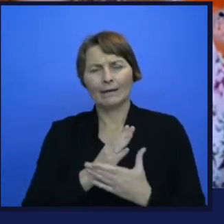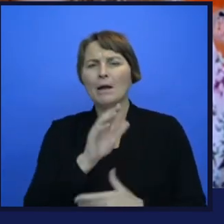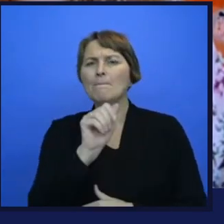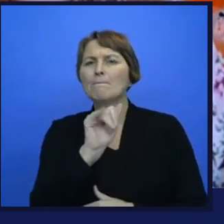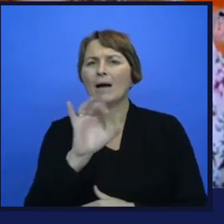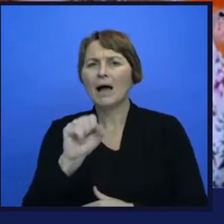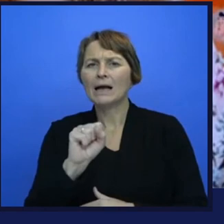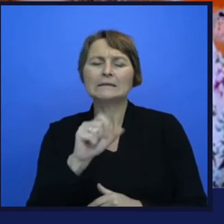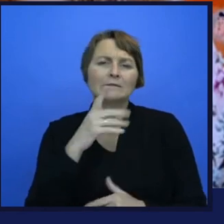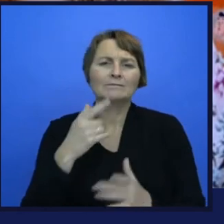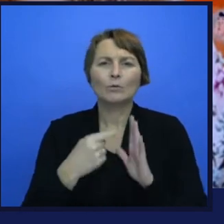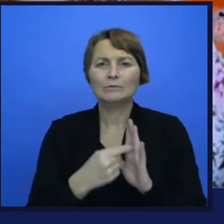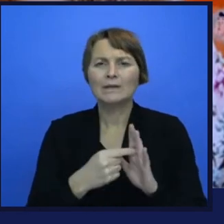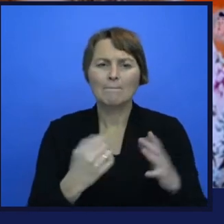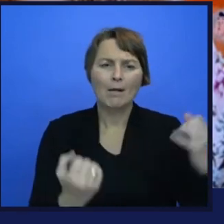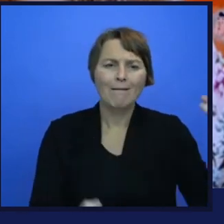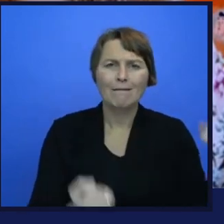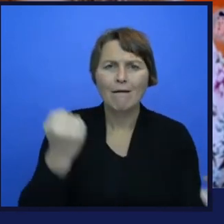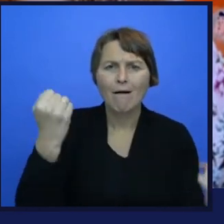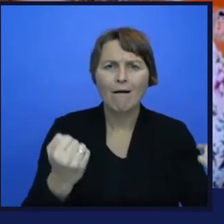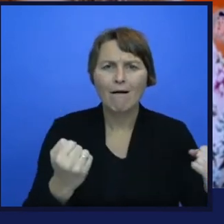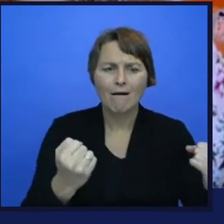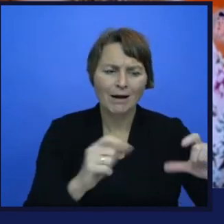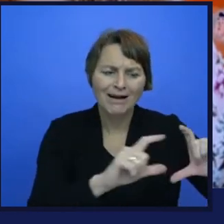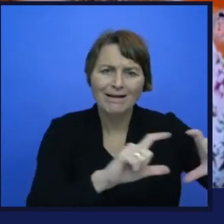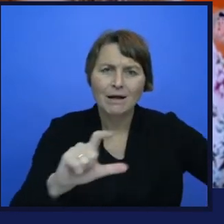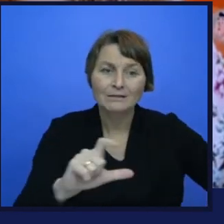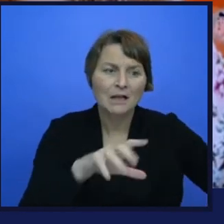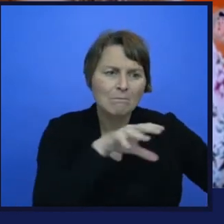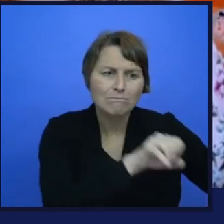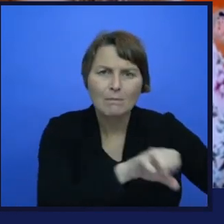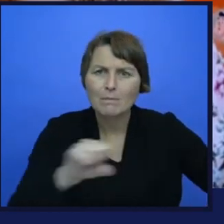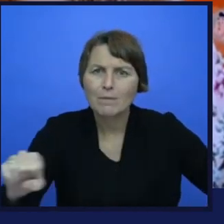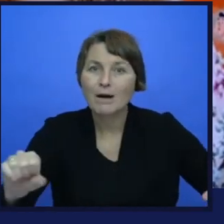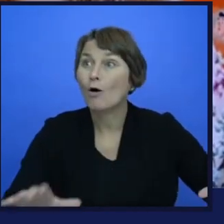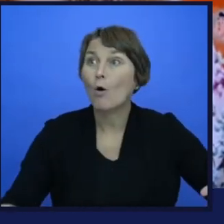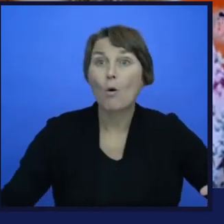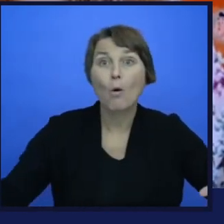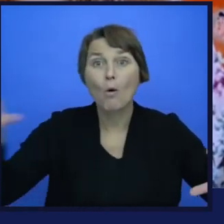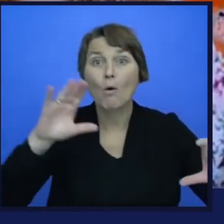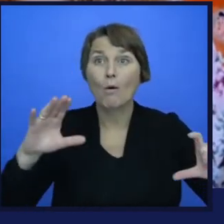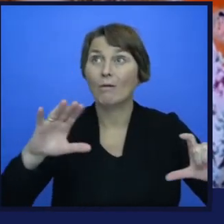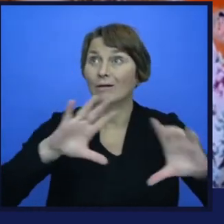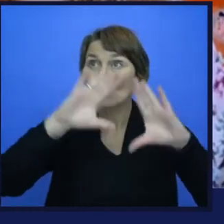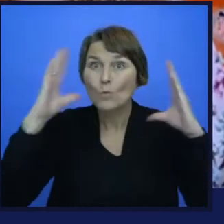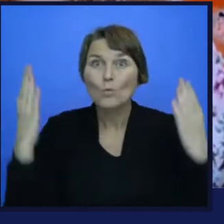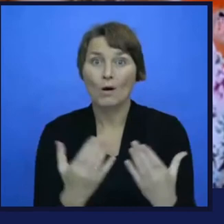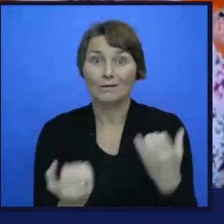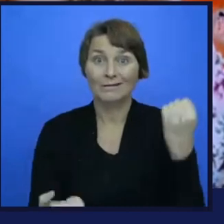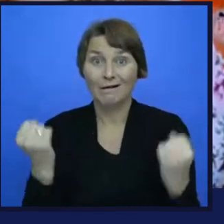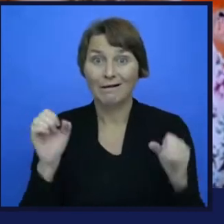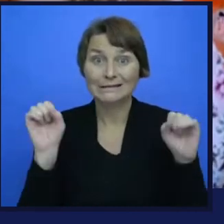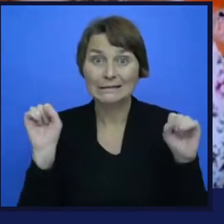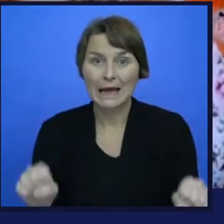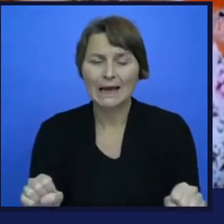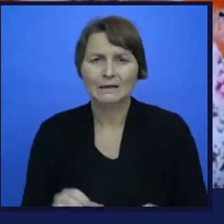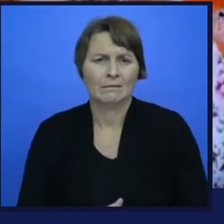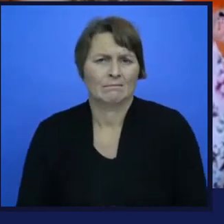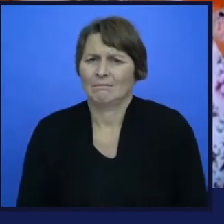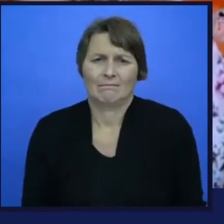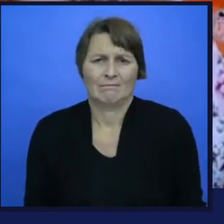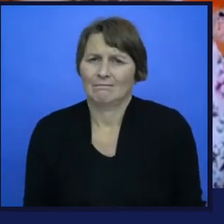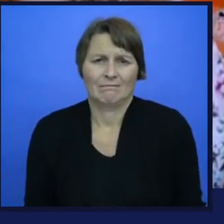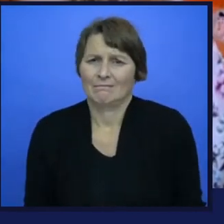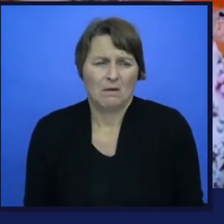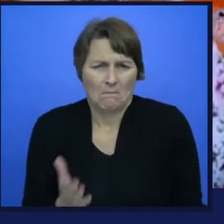cars in all the countries in the world. You don't need that because you don't not using that one single camera in every